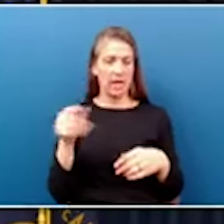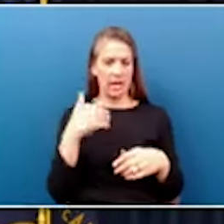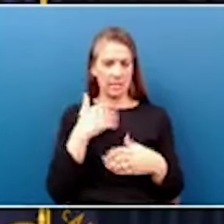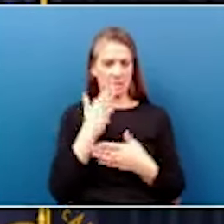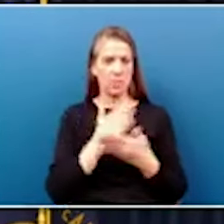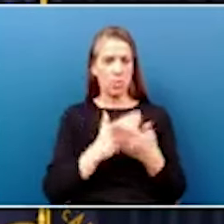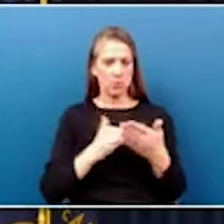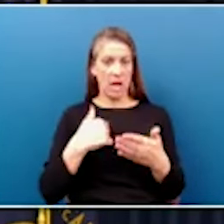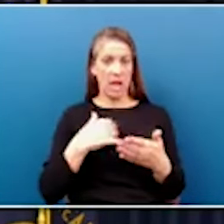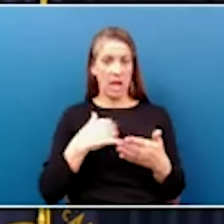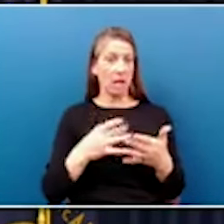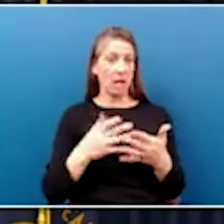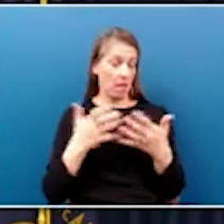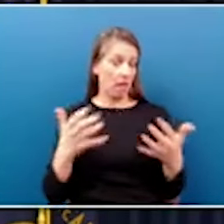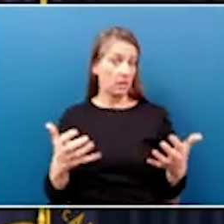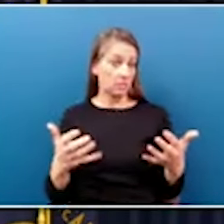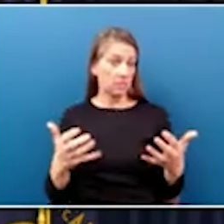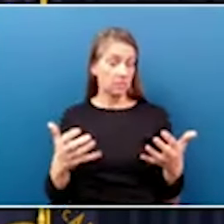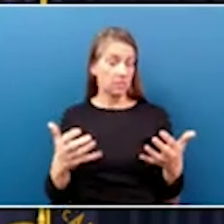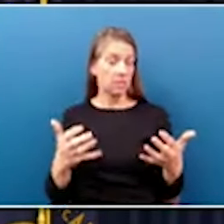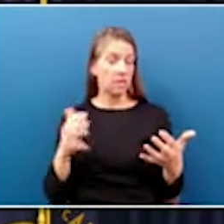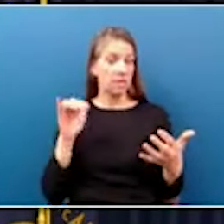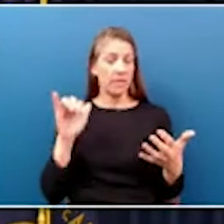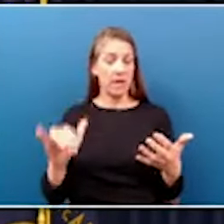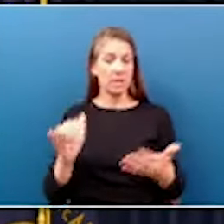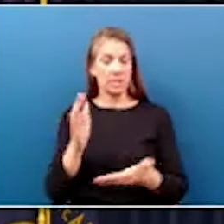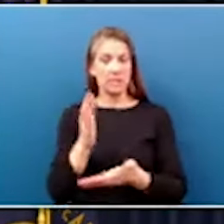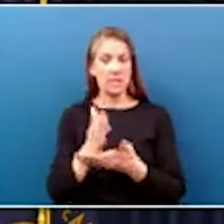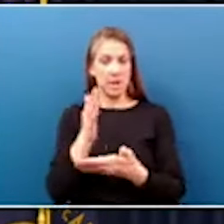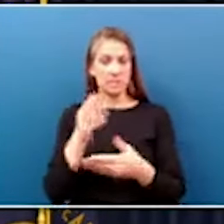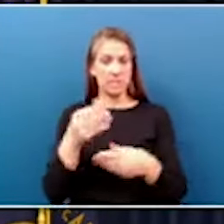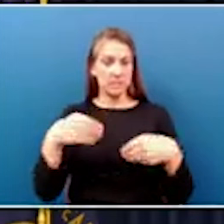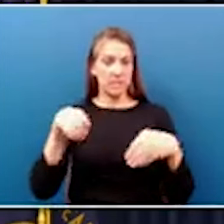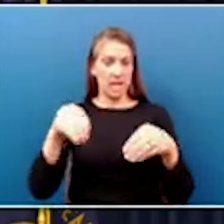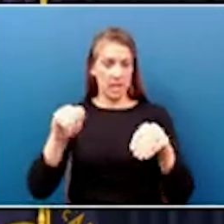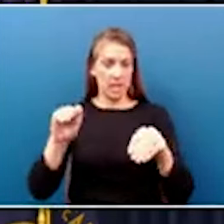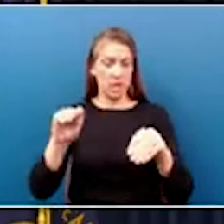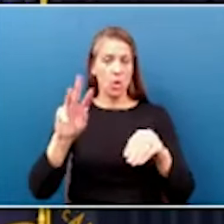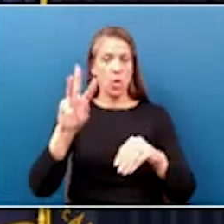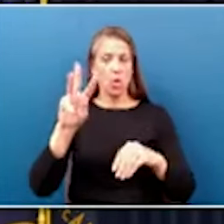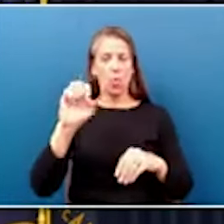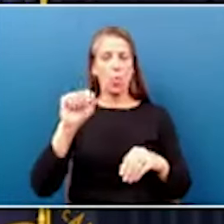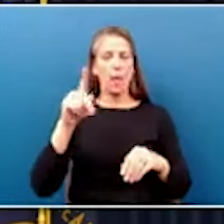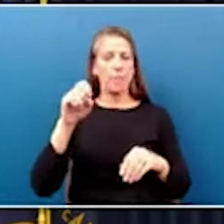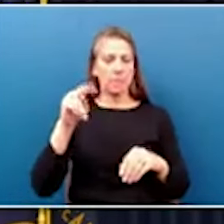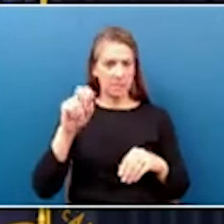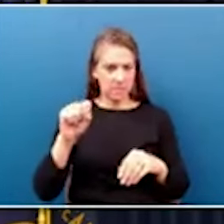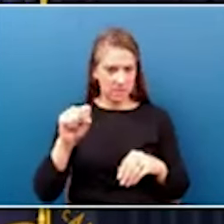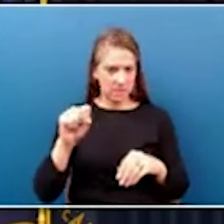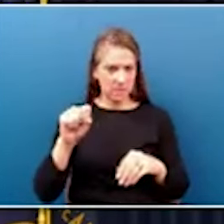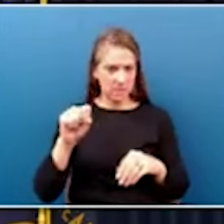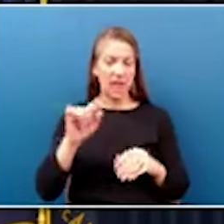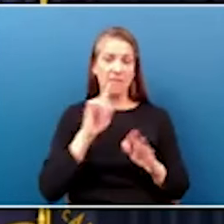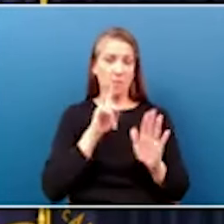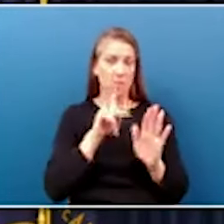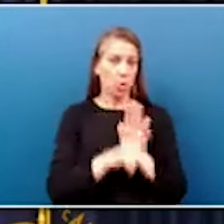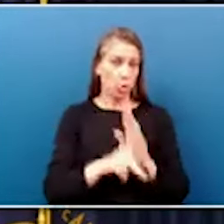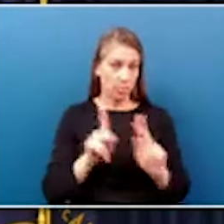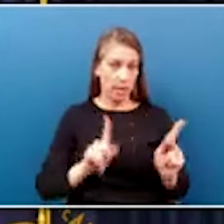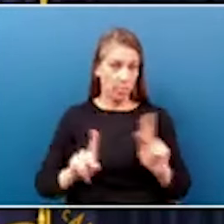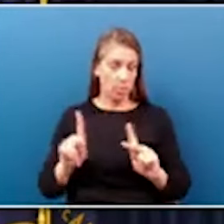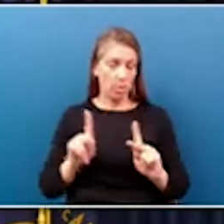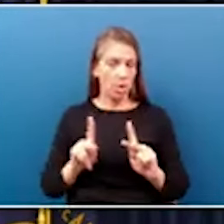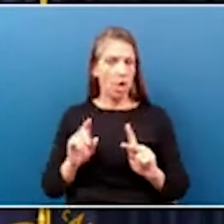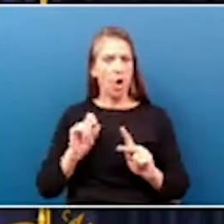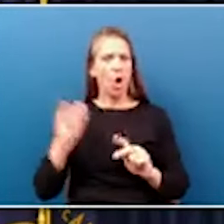I like very much that would stop selling weapons that have murdered people. off to the highest